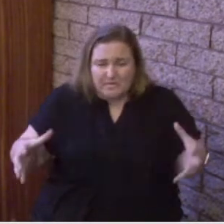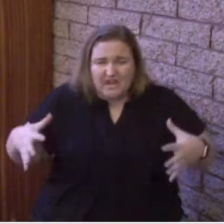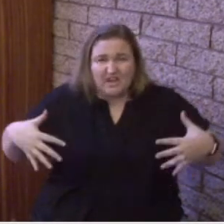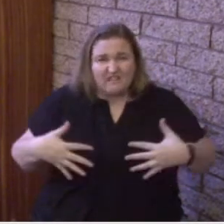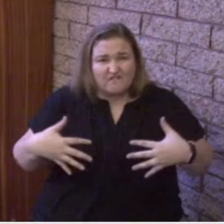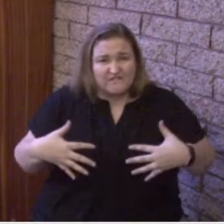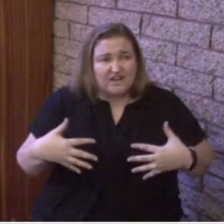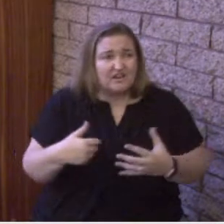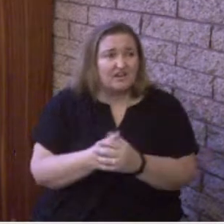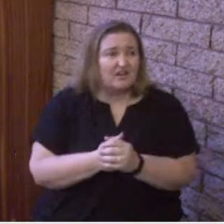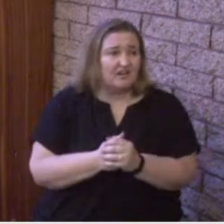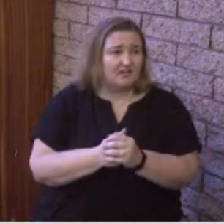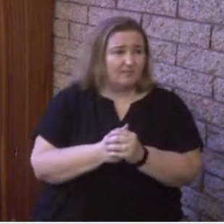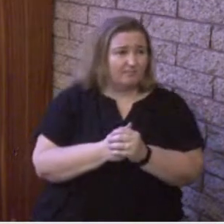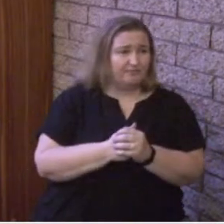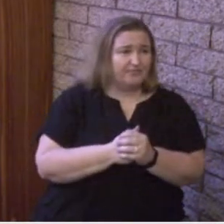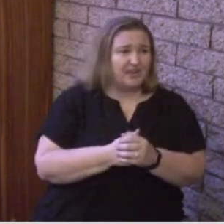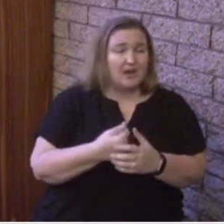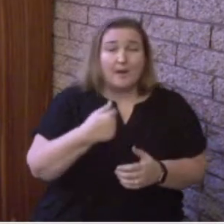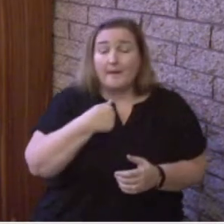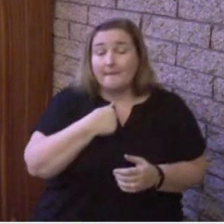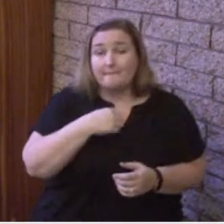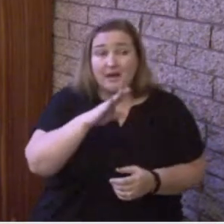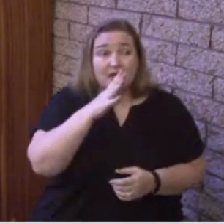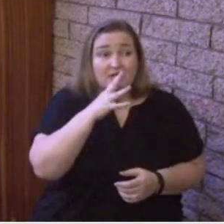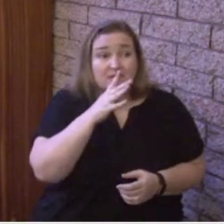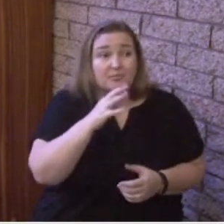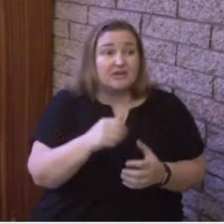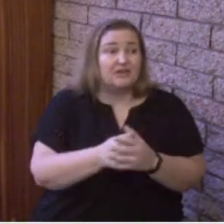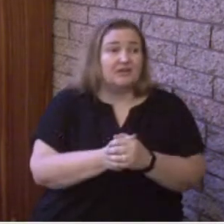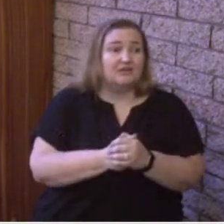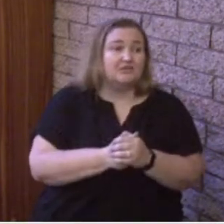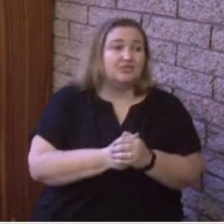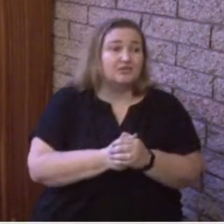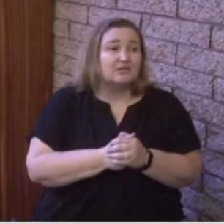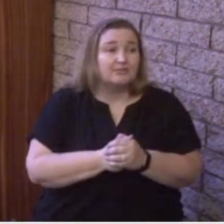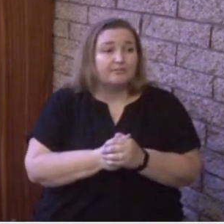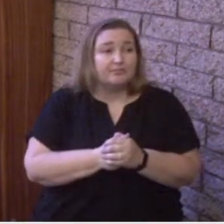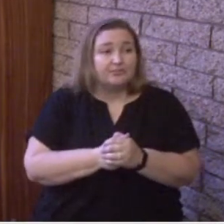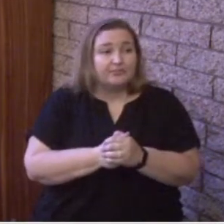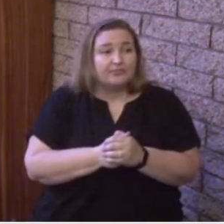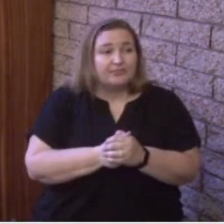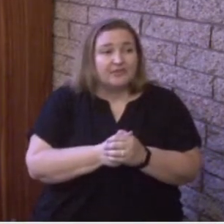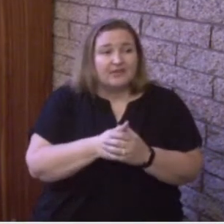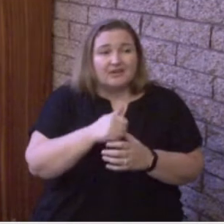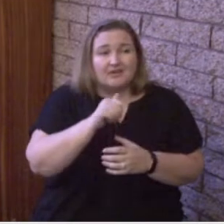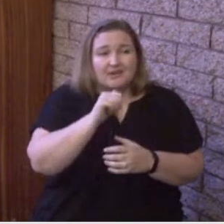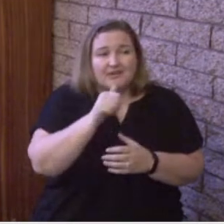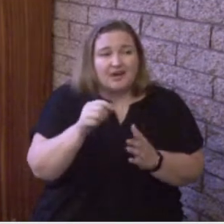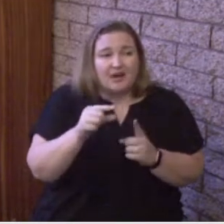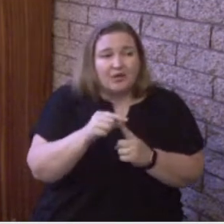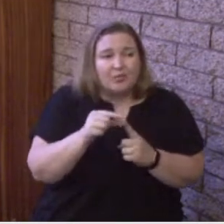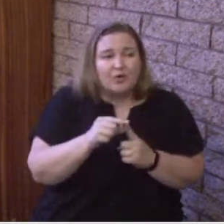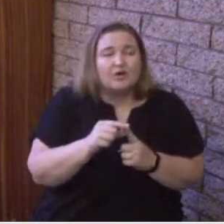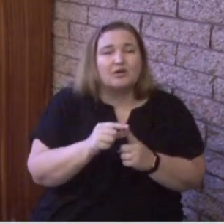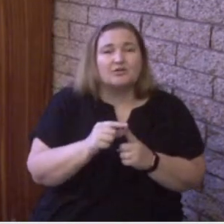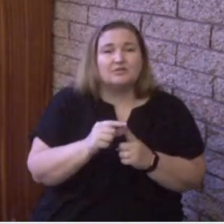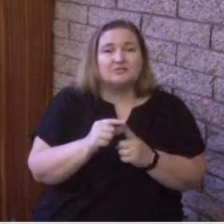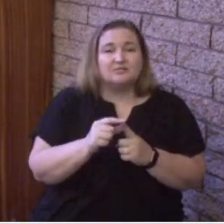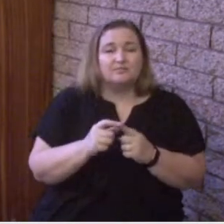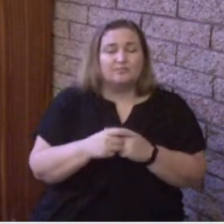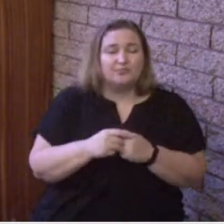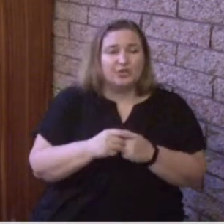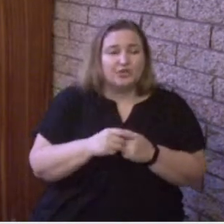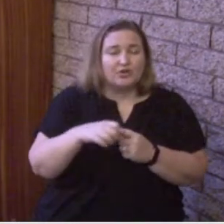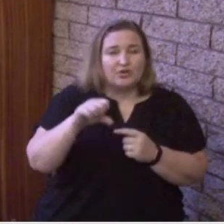words of wisdom but in demonstration of the Spirit and of power so that your faith might not rest in the wisdom